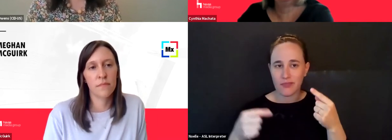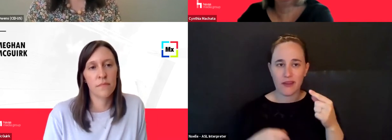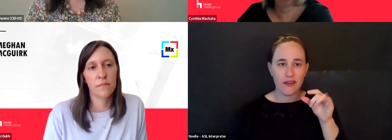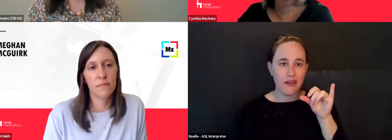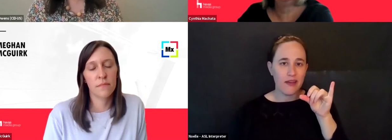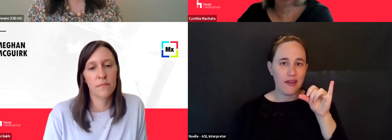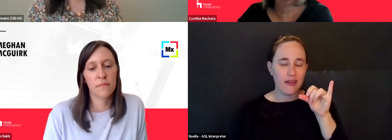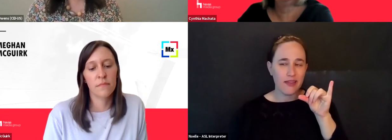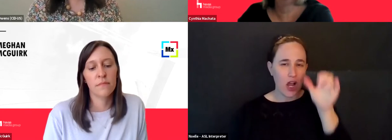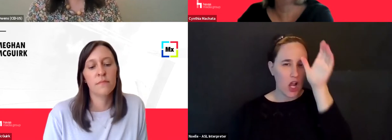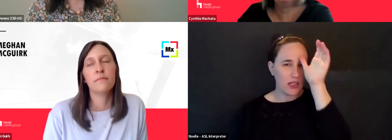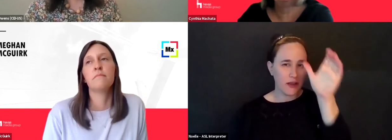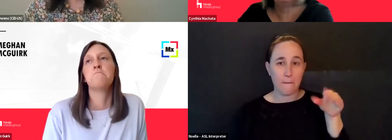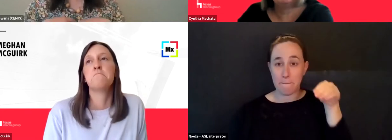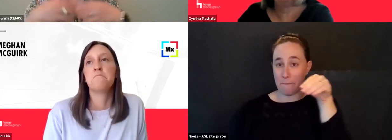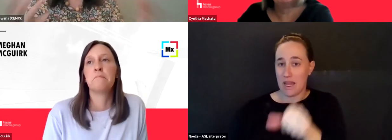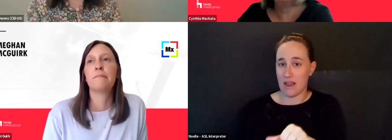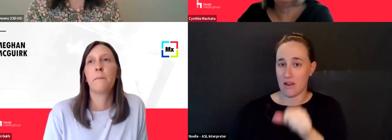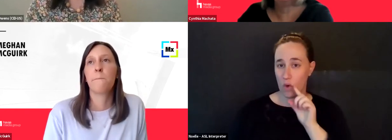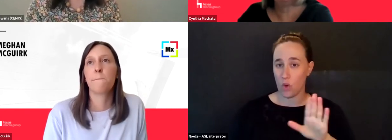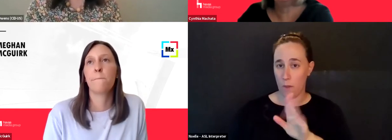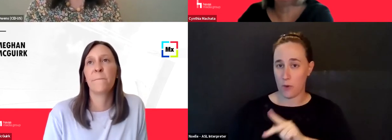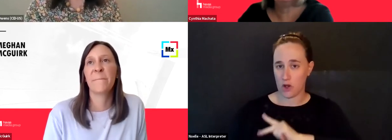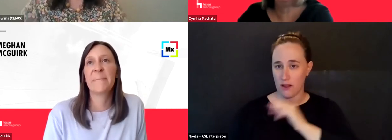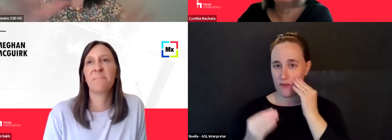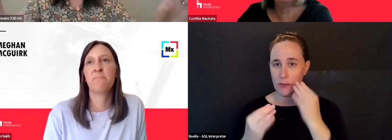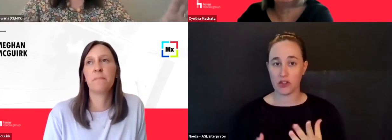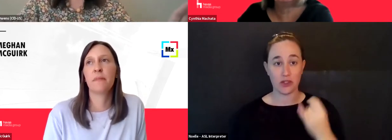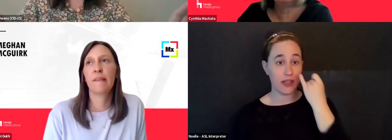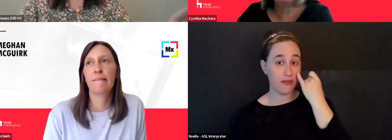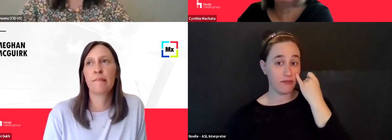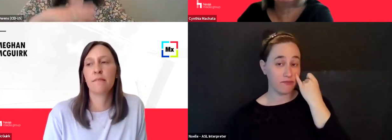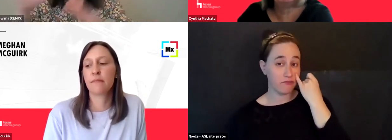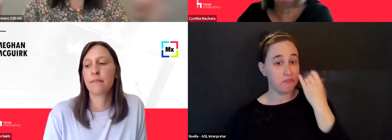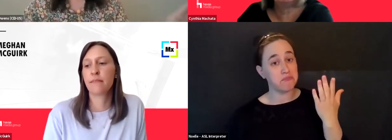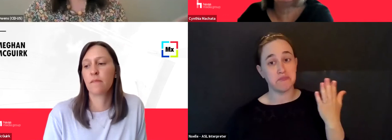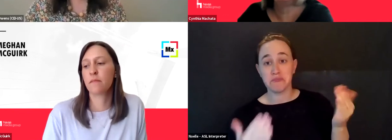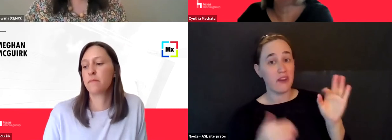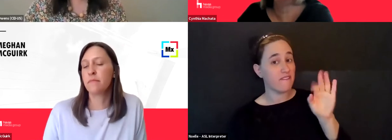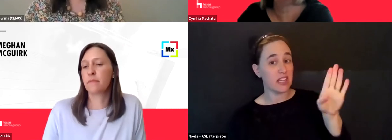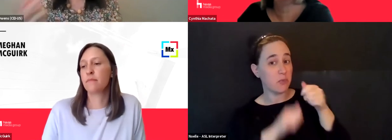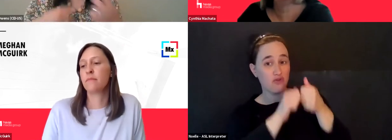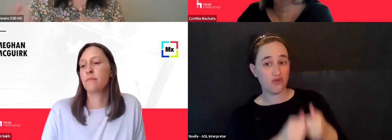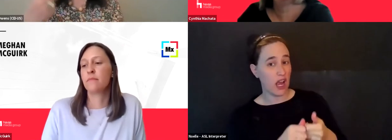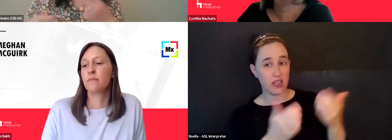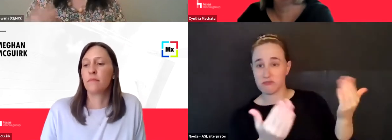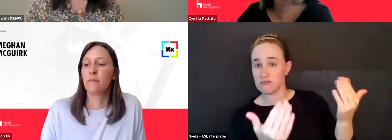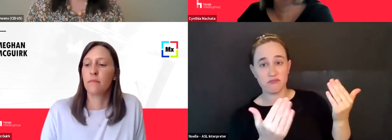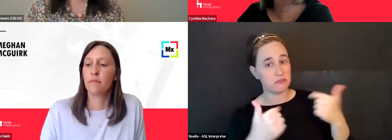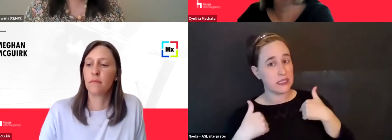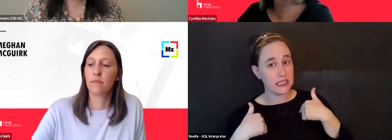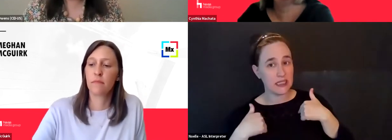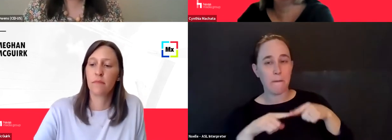personal information. You know, if I'm willing to give up, sure, go ahead, Facebook, track all you want about me, but you know,